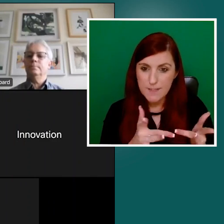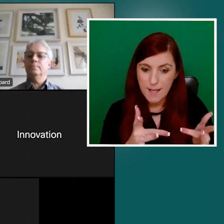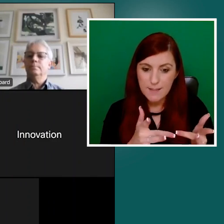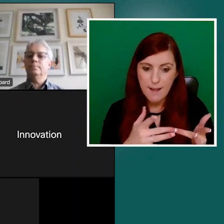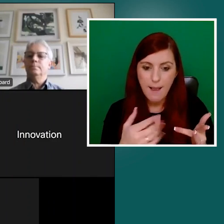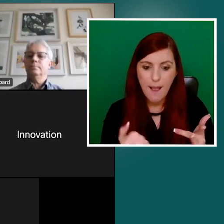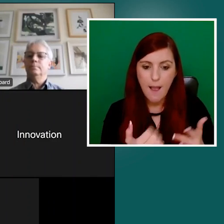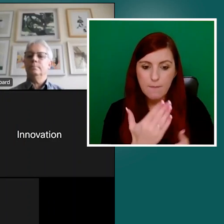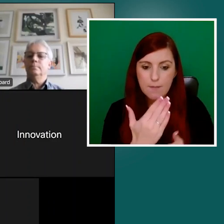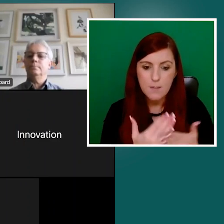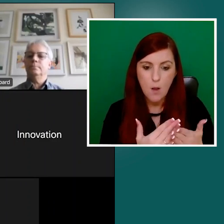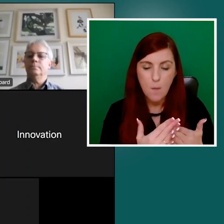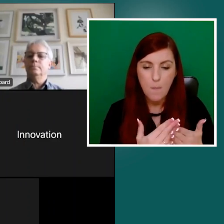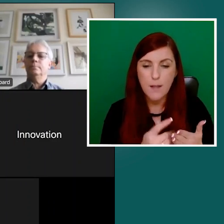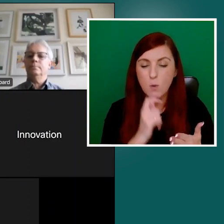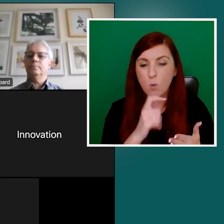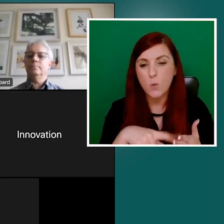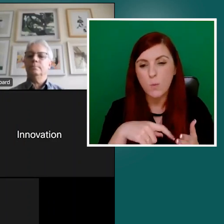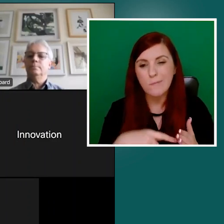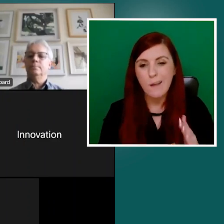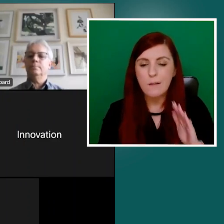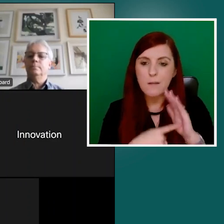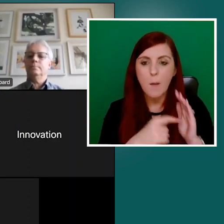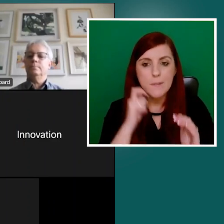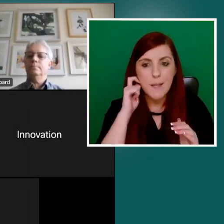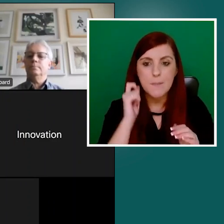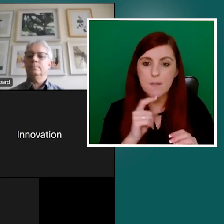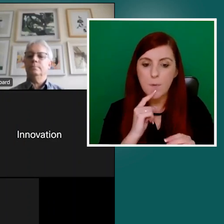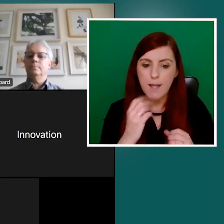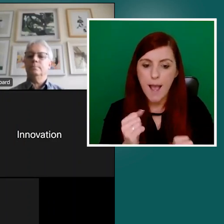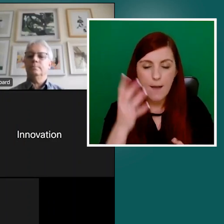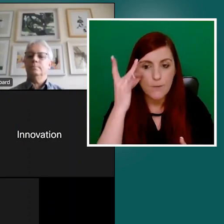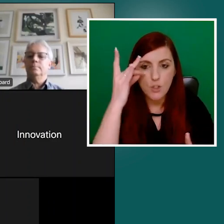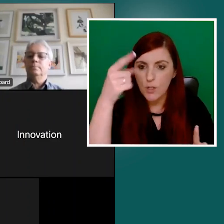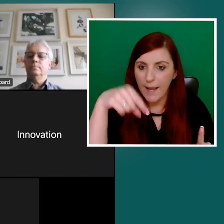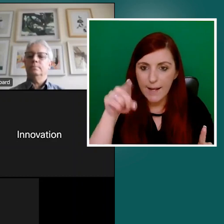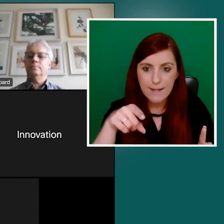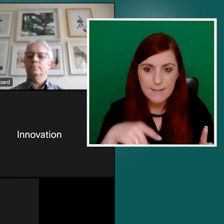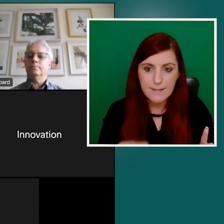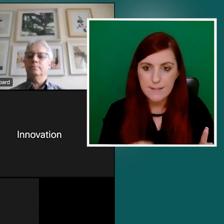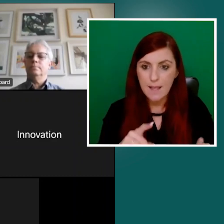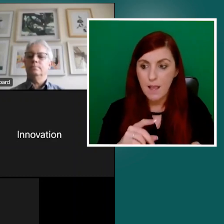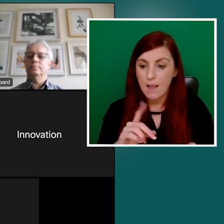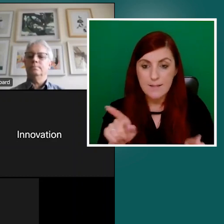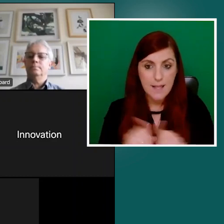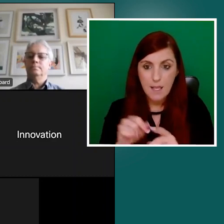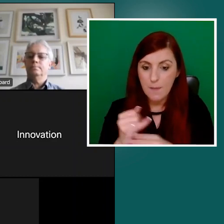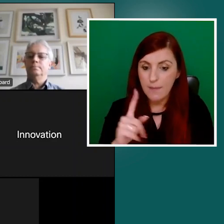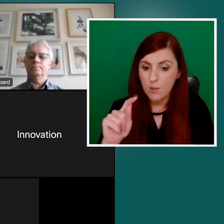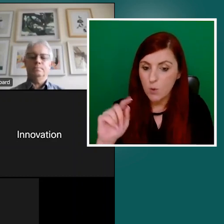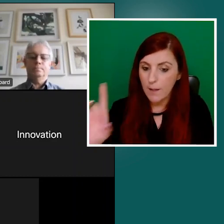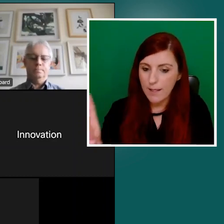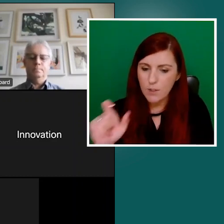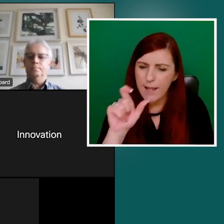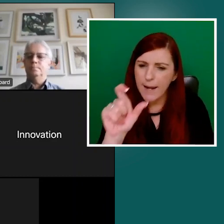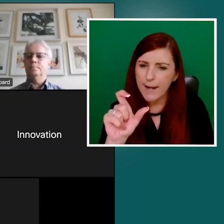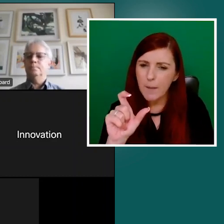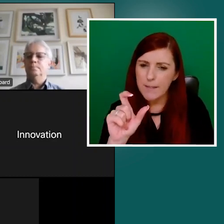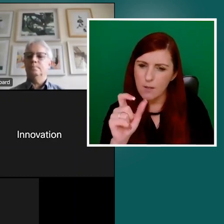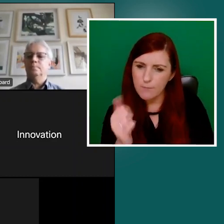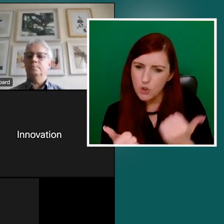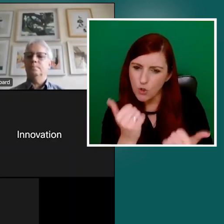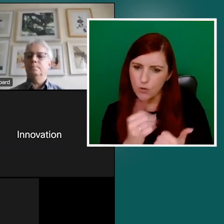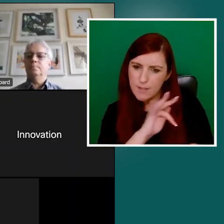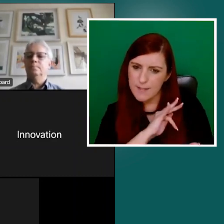there's checklists, there's checklists now in the toolkit. It is even doing that little bit of benchmarking yourself and saying, mate, there might be a publication that you have,